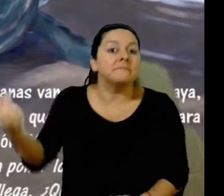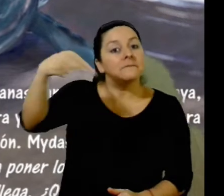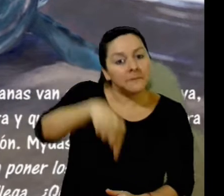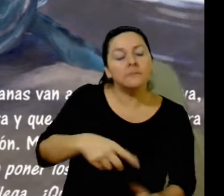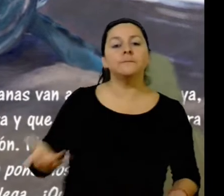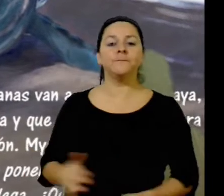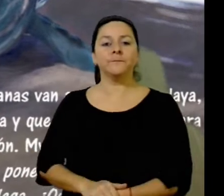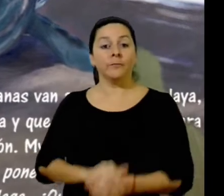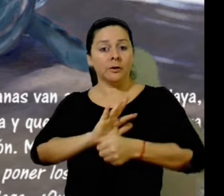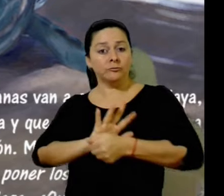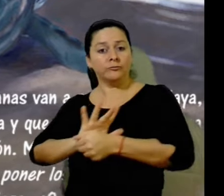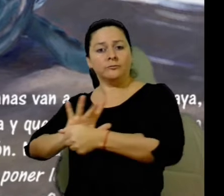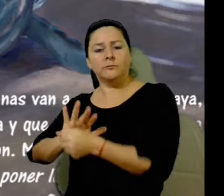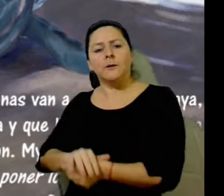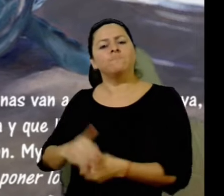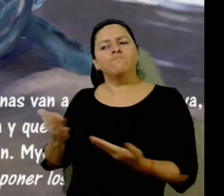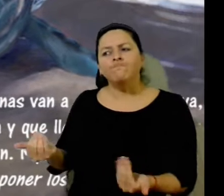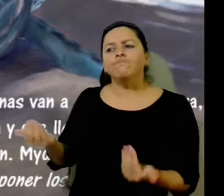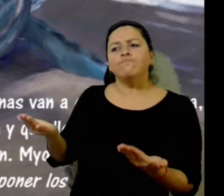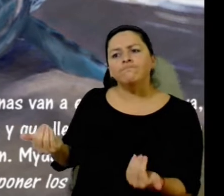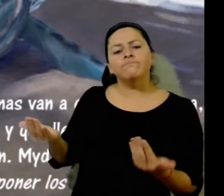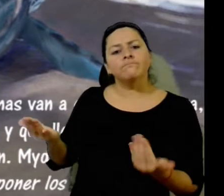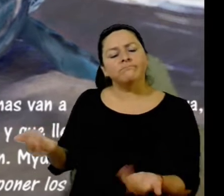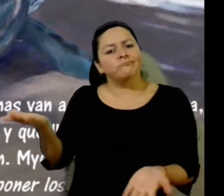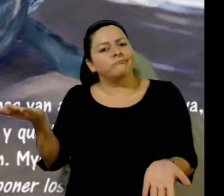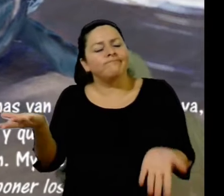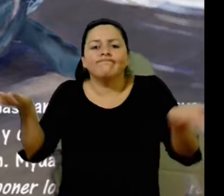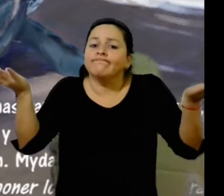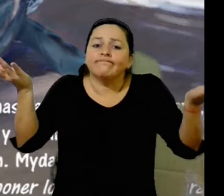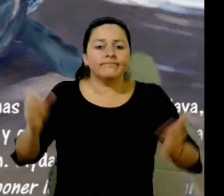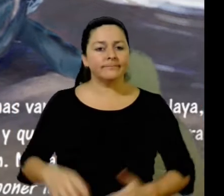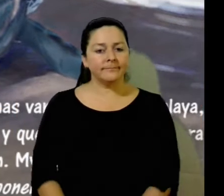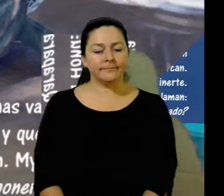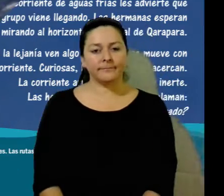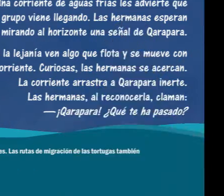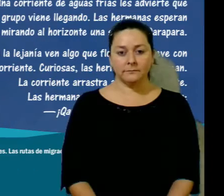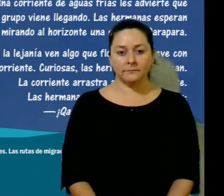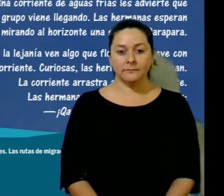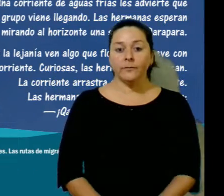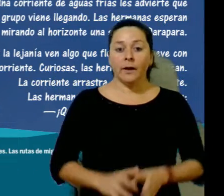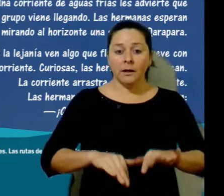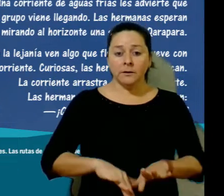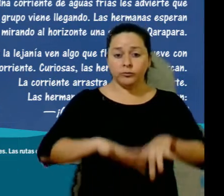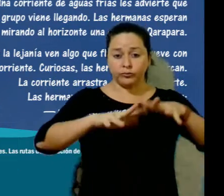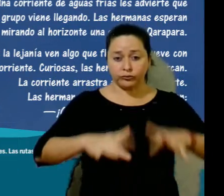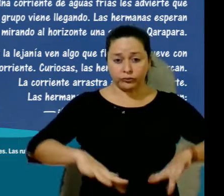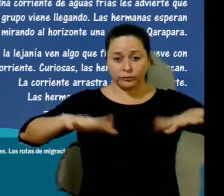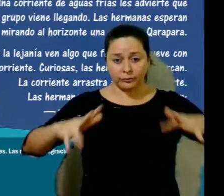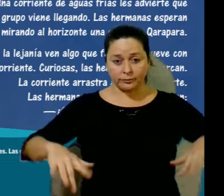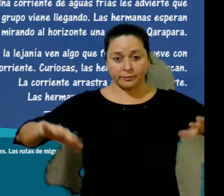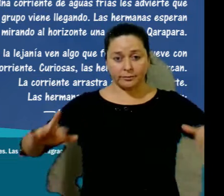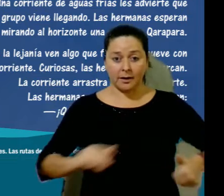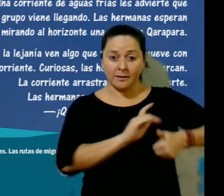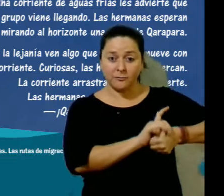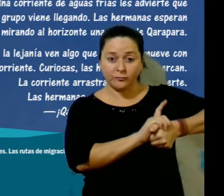may be the moment we've been waiting for. There's still time for her to appear. At dawn,